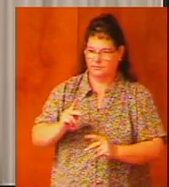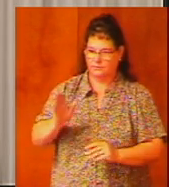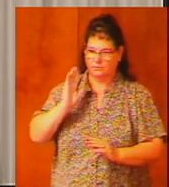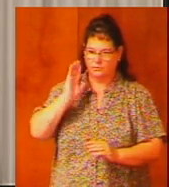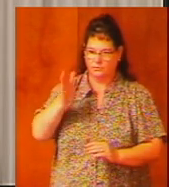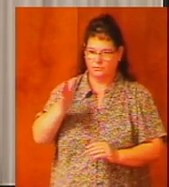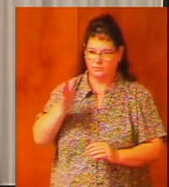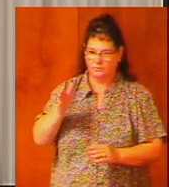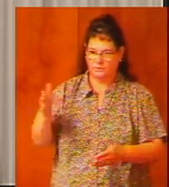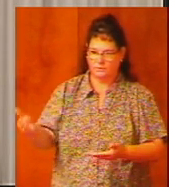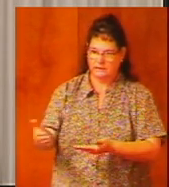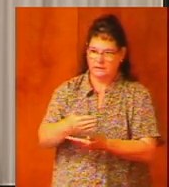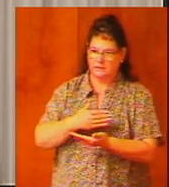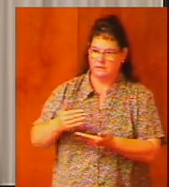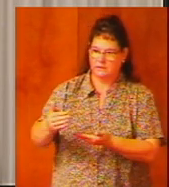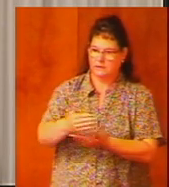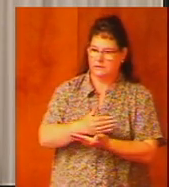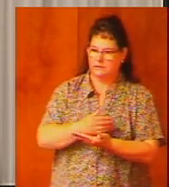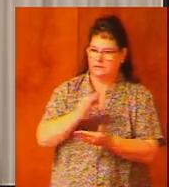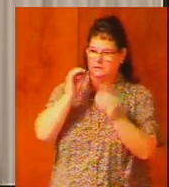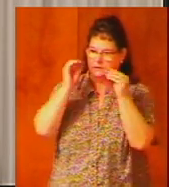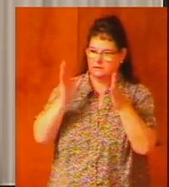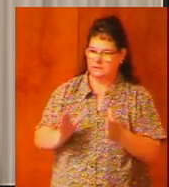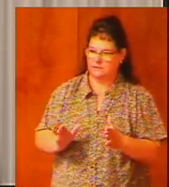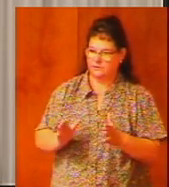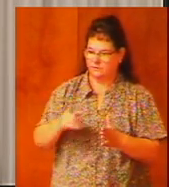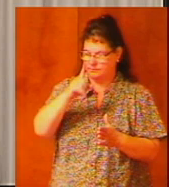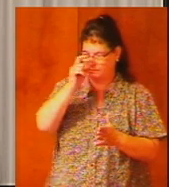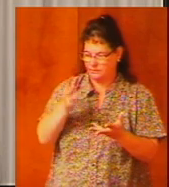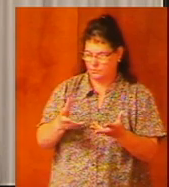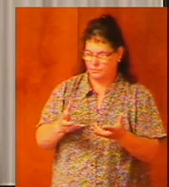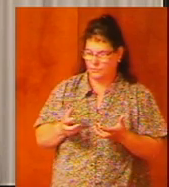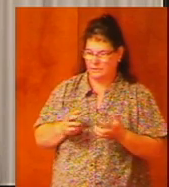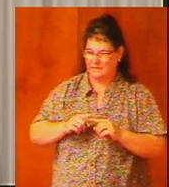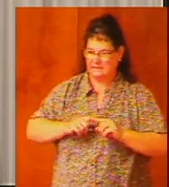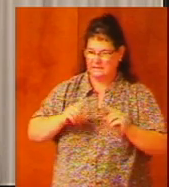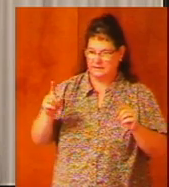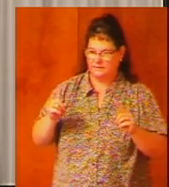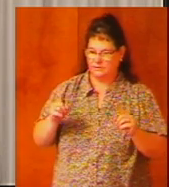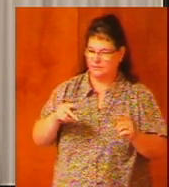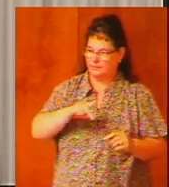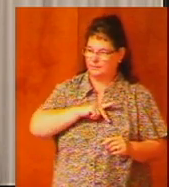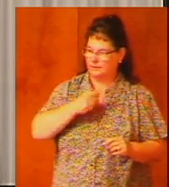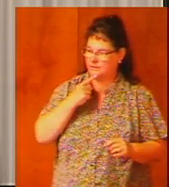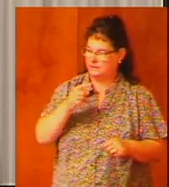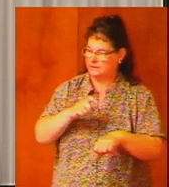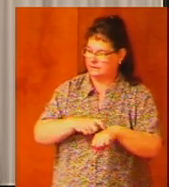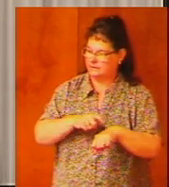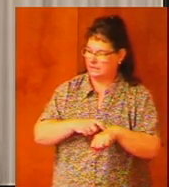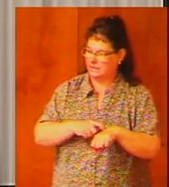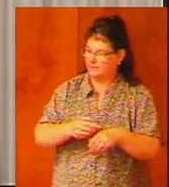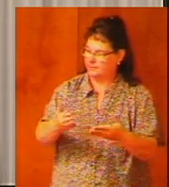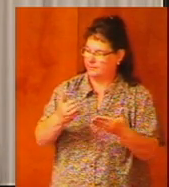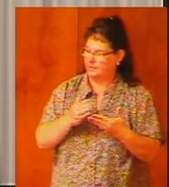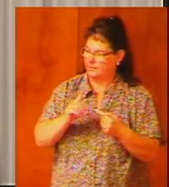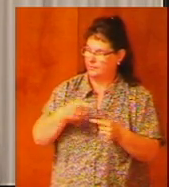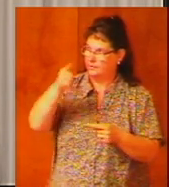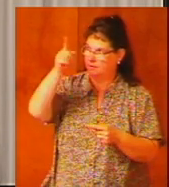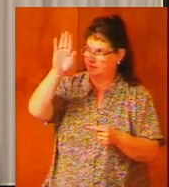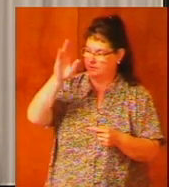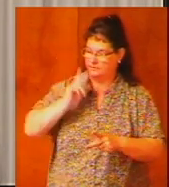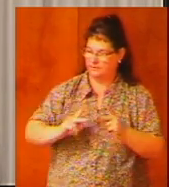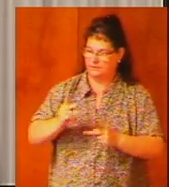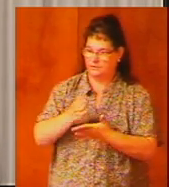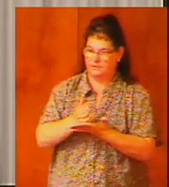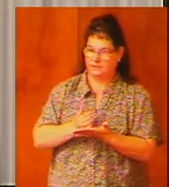heap to themselves teachers having itching ears in other words Paul says the time's coming when God's people